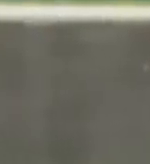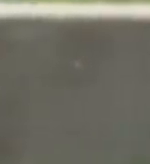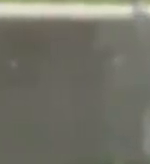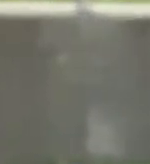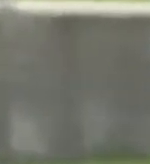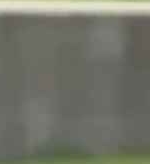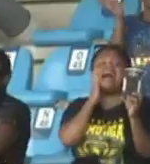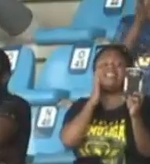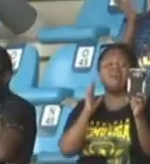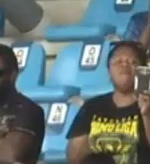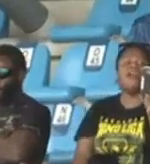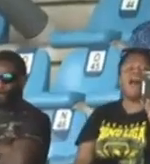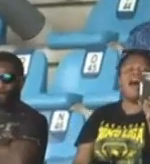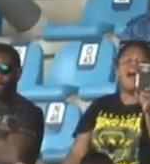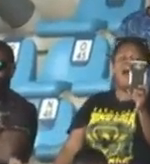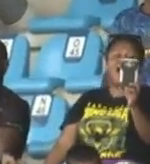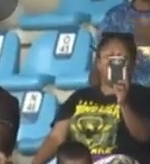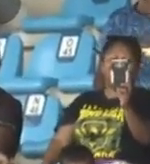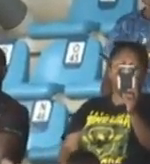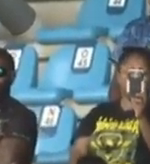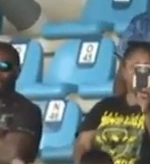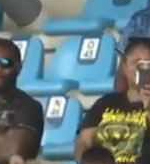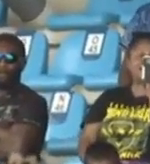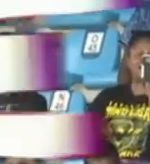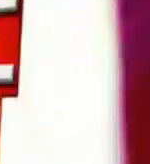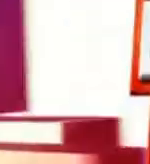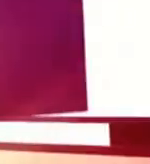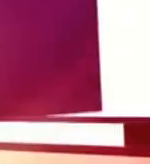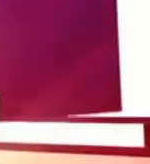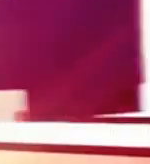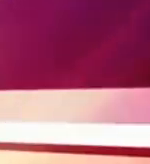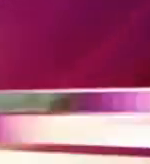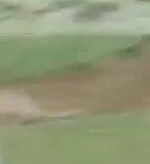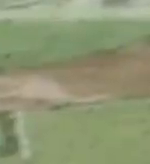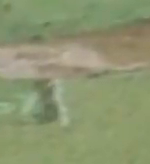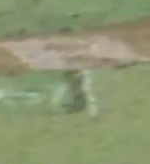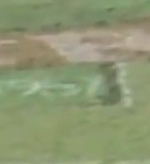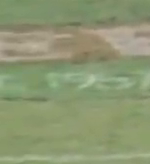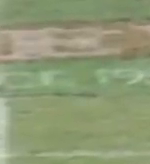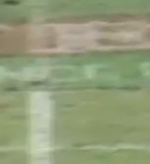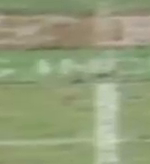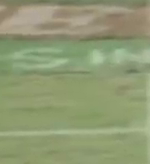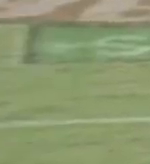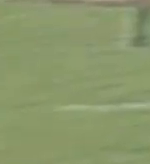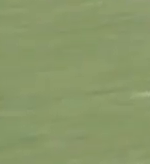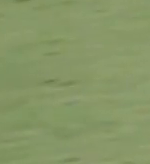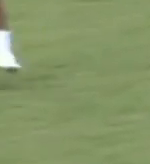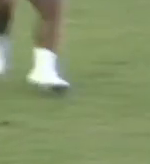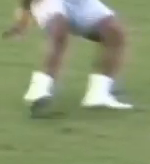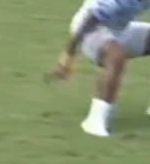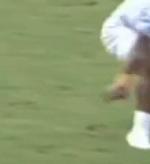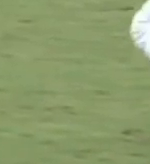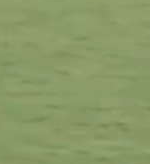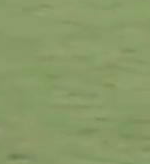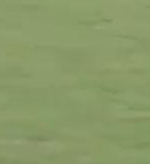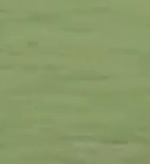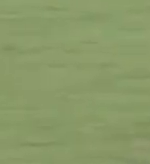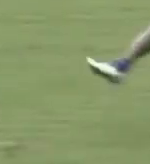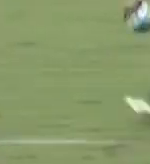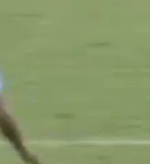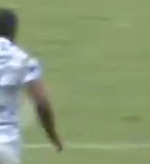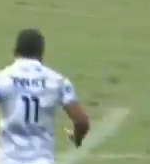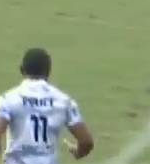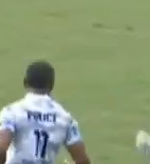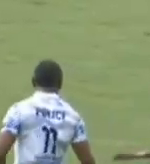that's classic simple rugby Mbunivai finding the space